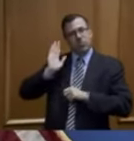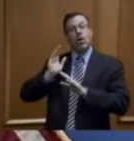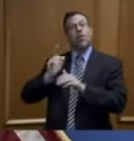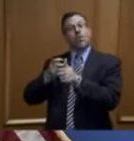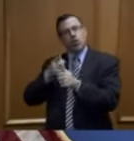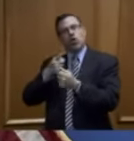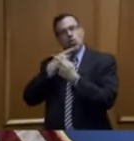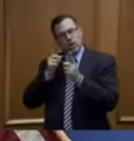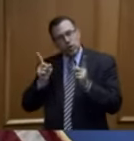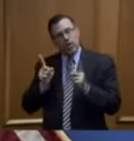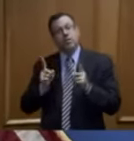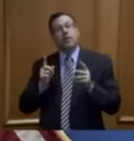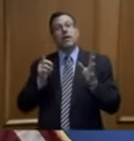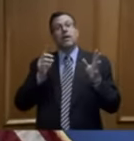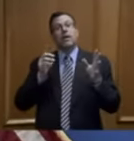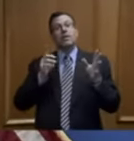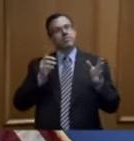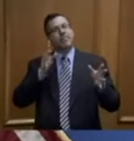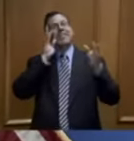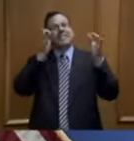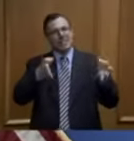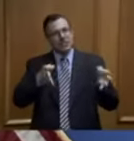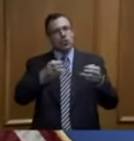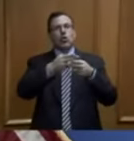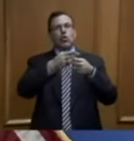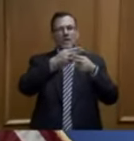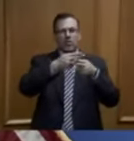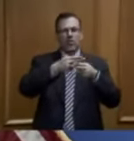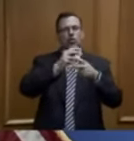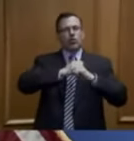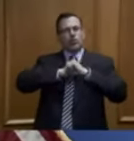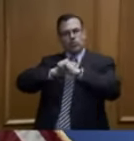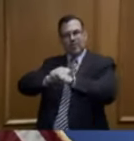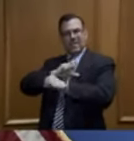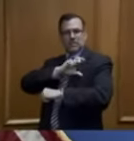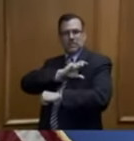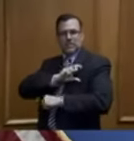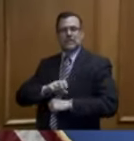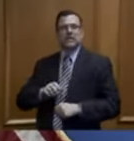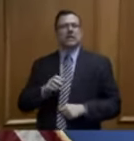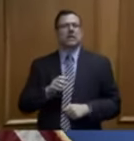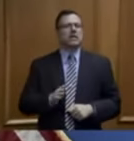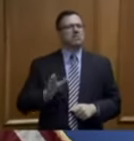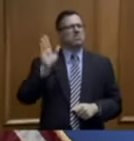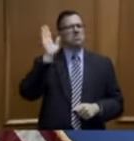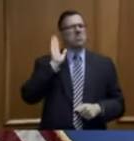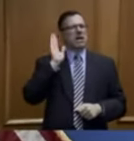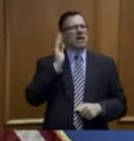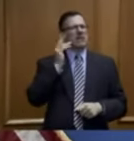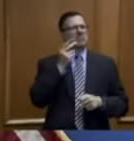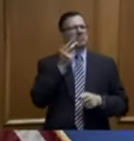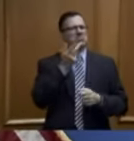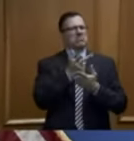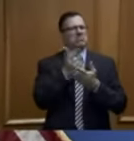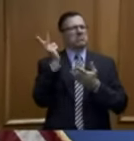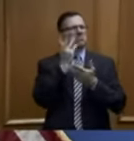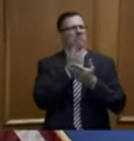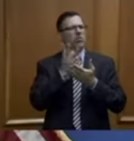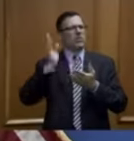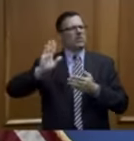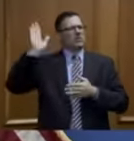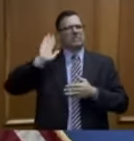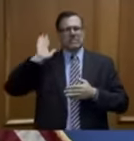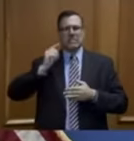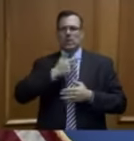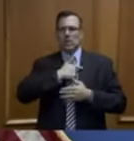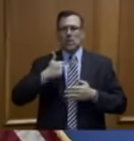of all, the decision was a temporary one to protect law enforcement. Back several weeks ago at the beginning of this pandemic, we